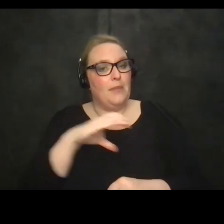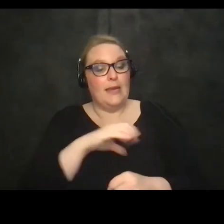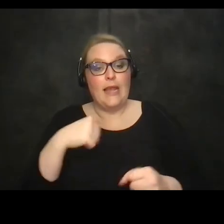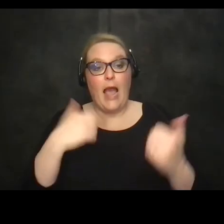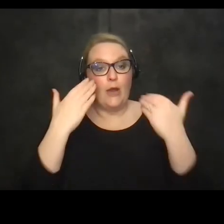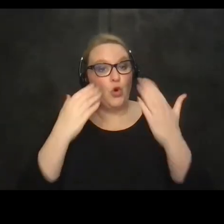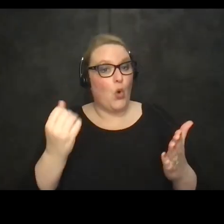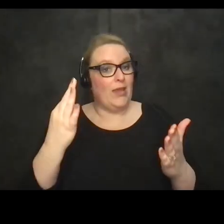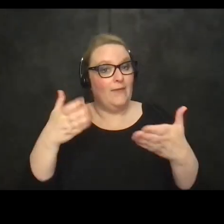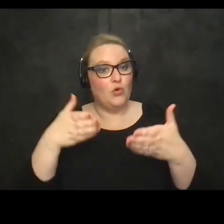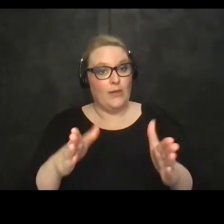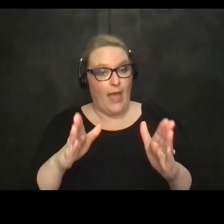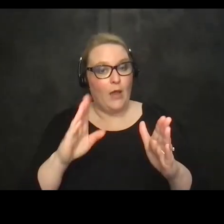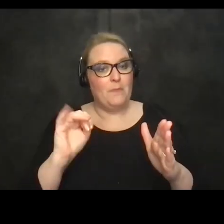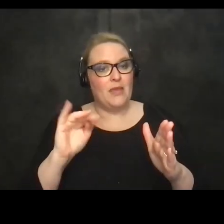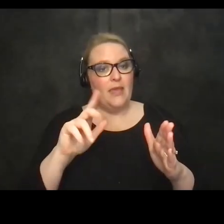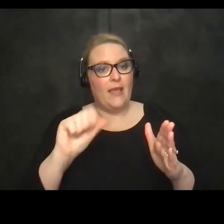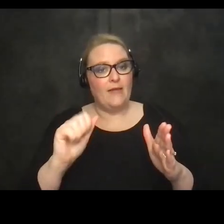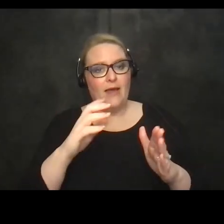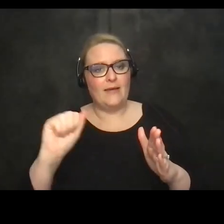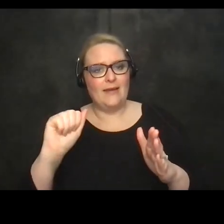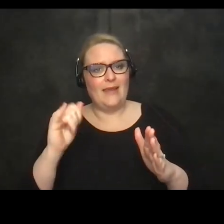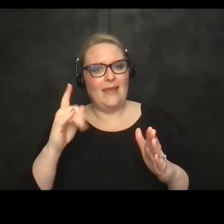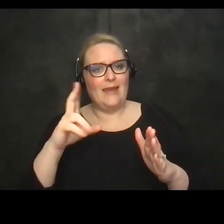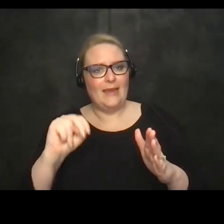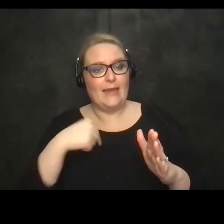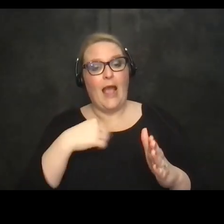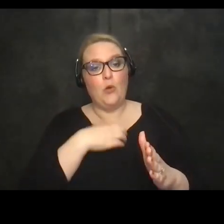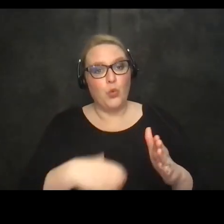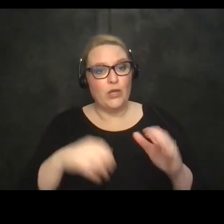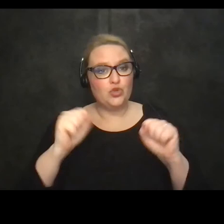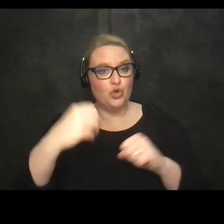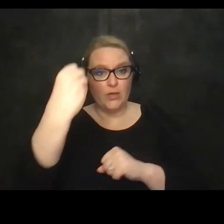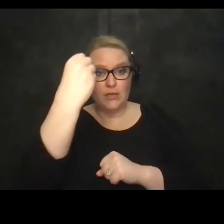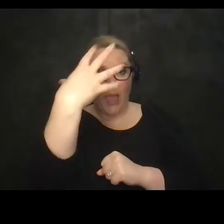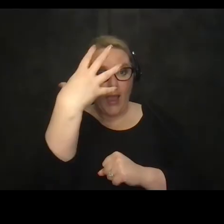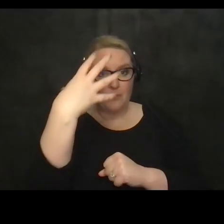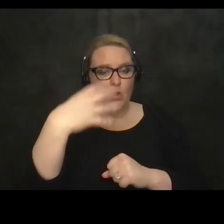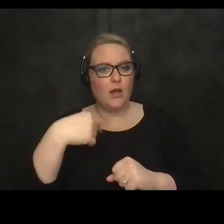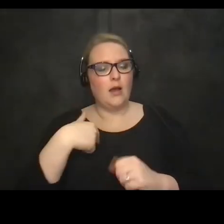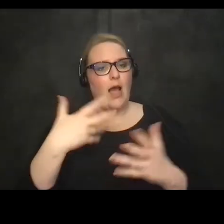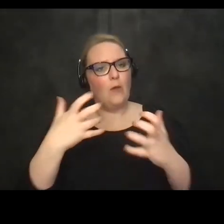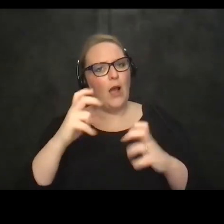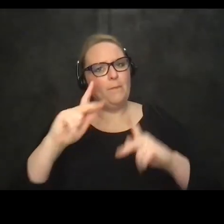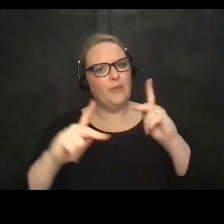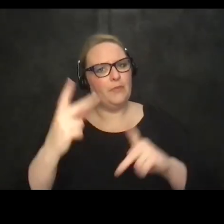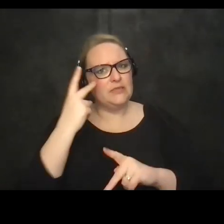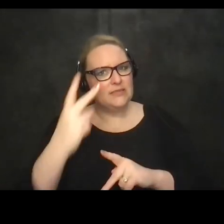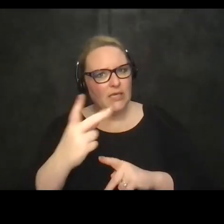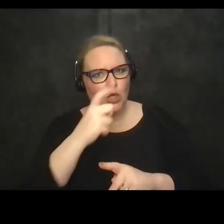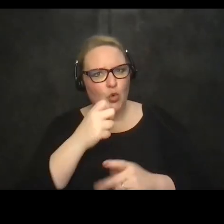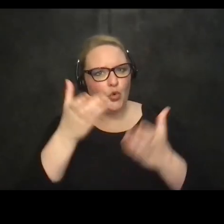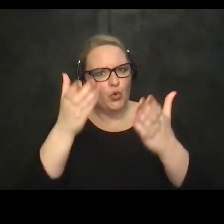michaela and aiden but i wish the two of you would put your faces on screen with the rest of us because i'd really like people to realize